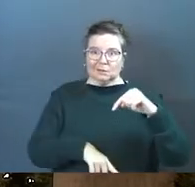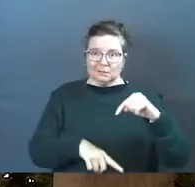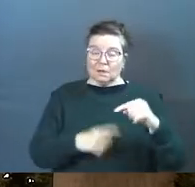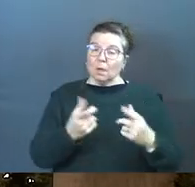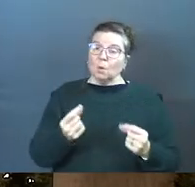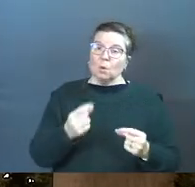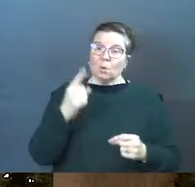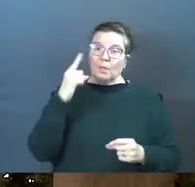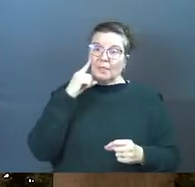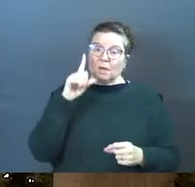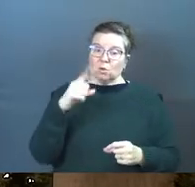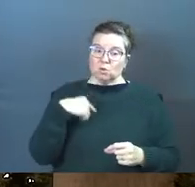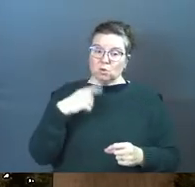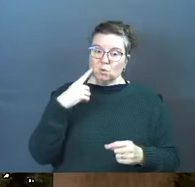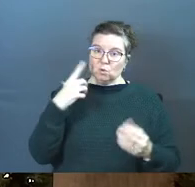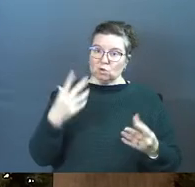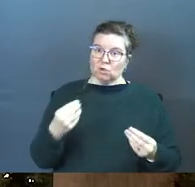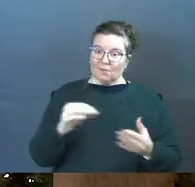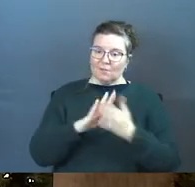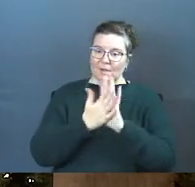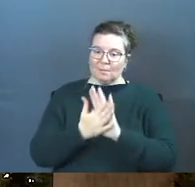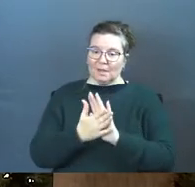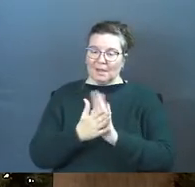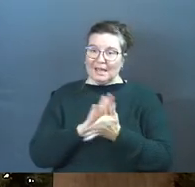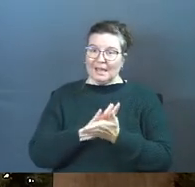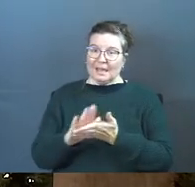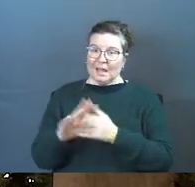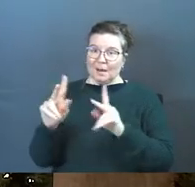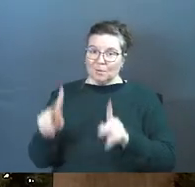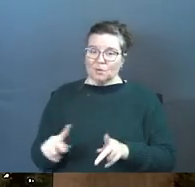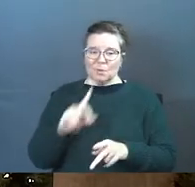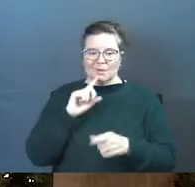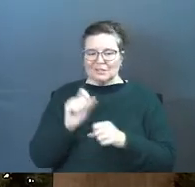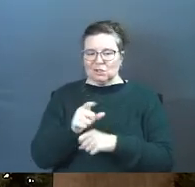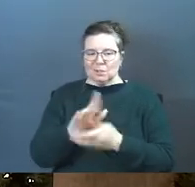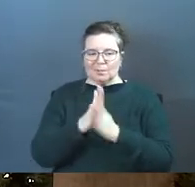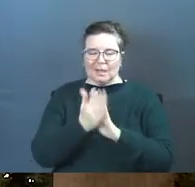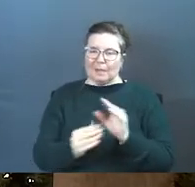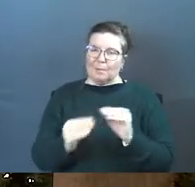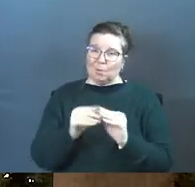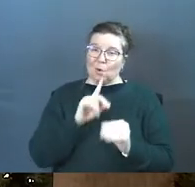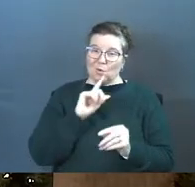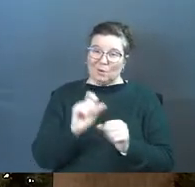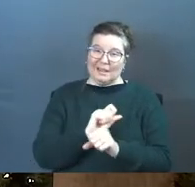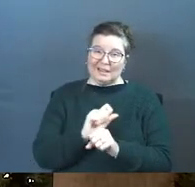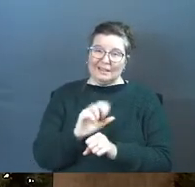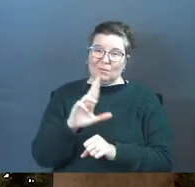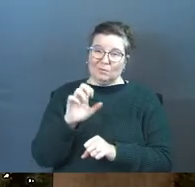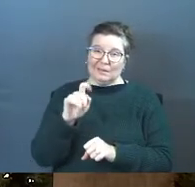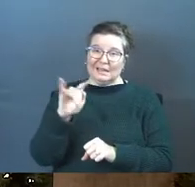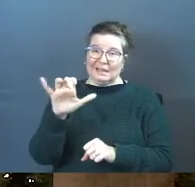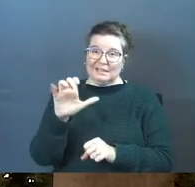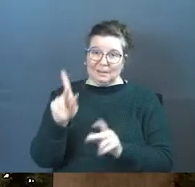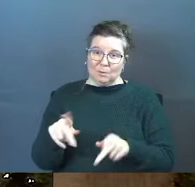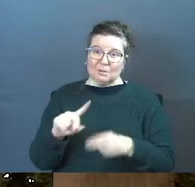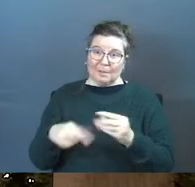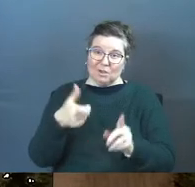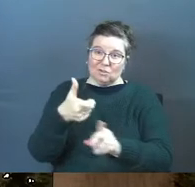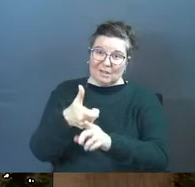And what you think was you softening and becoming a kinder person was just you becoming a more realistic person about yourself.